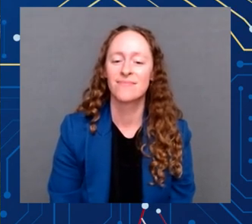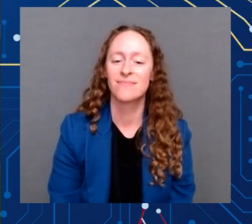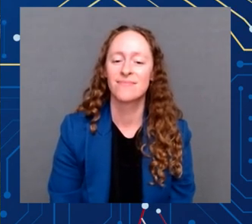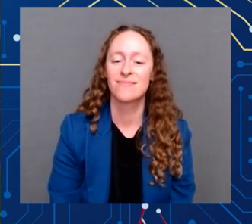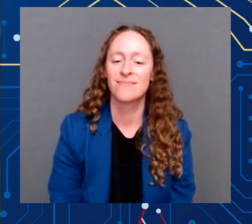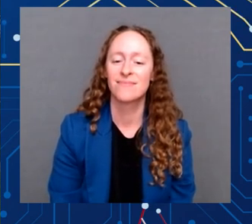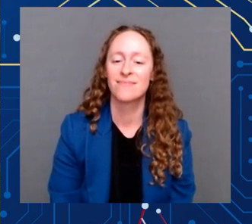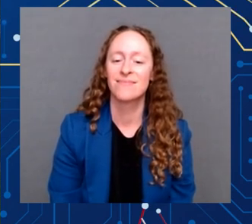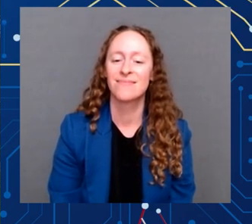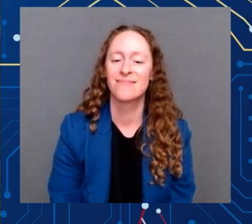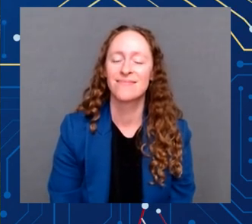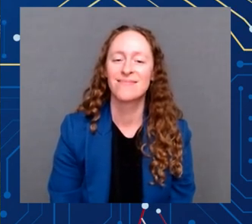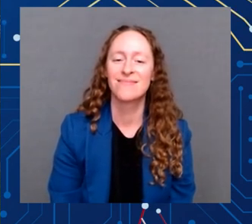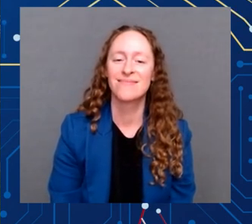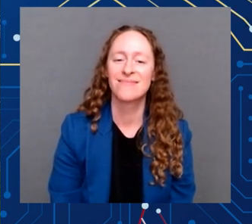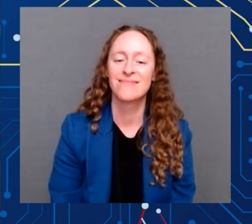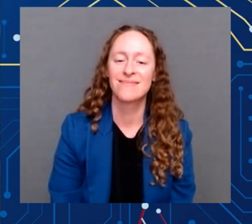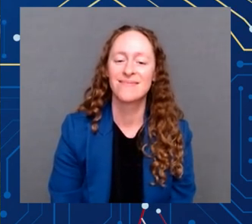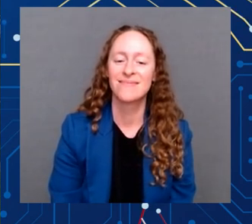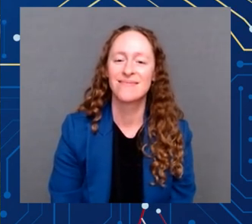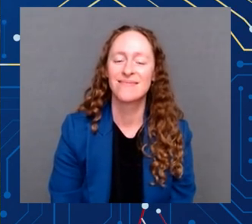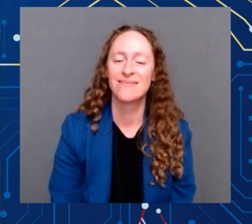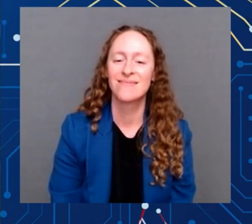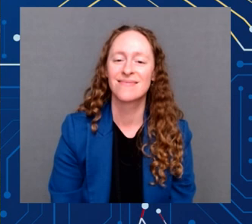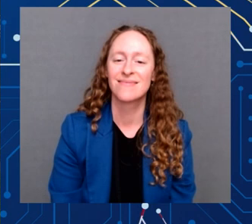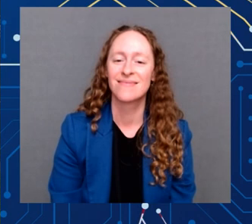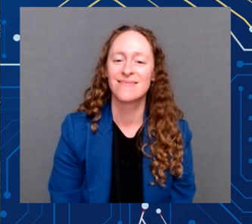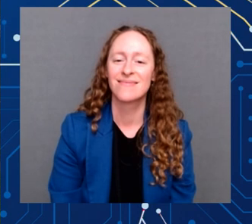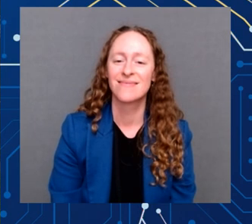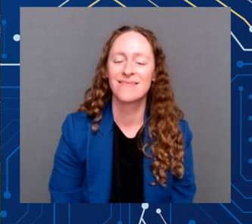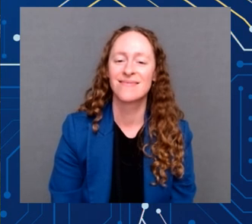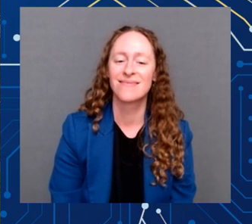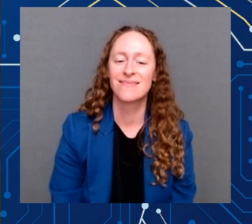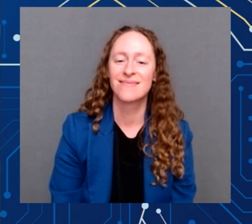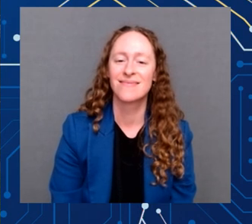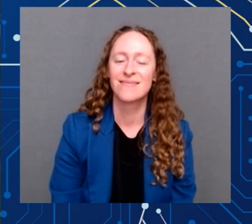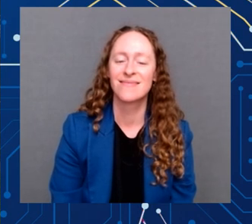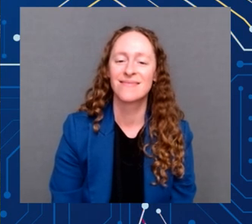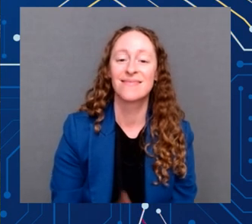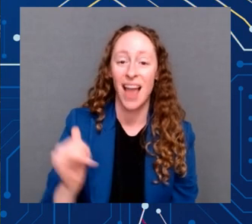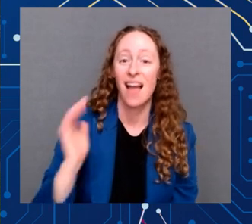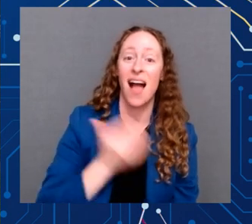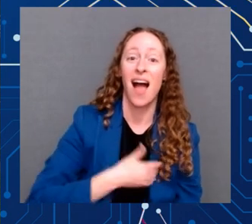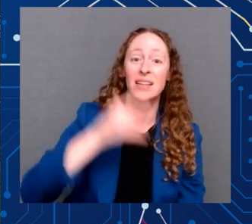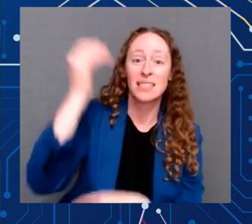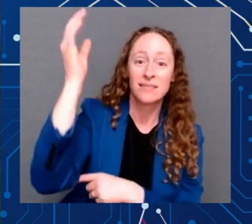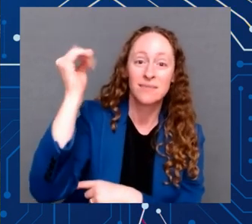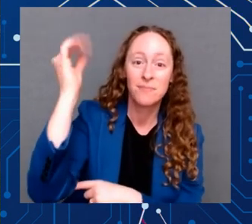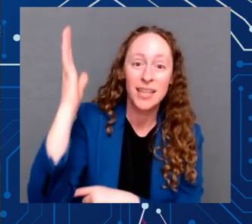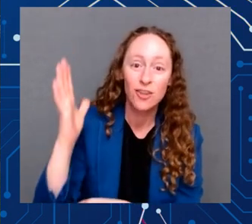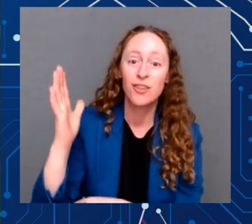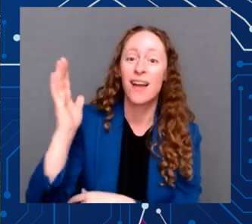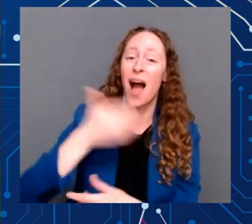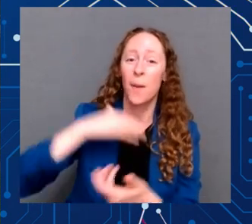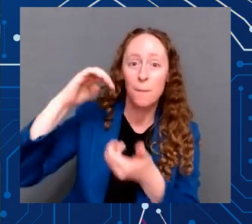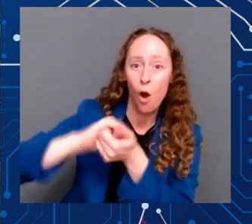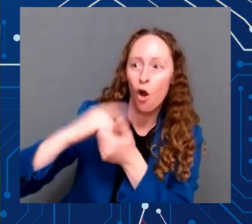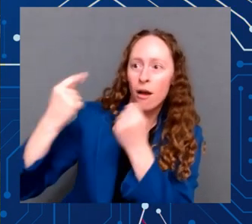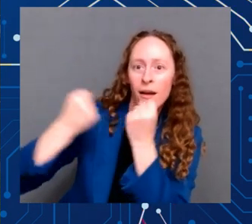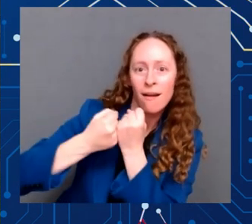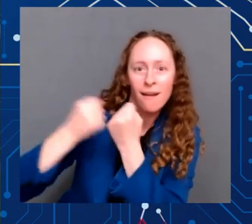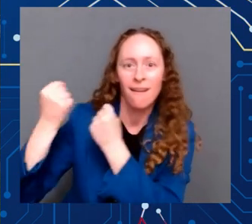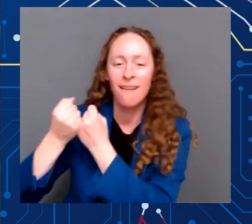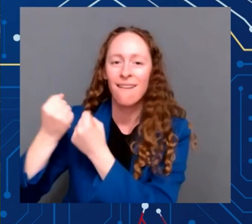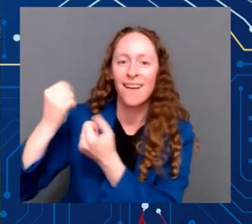Now, our great speaker, our partner, who all of these bills we've mentioned have been worked through the Senate, and every one but